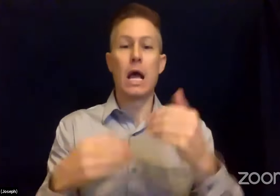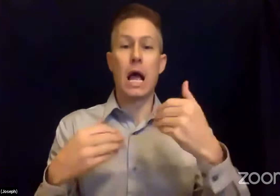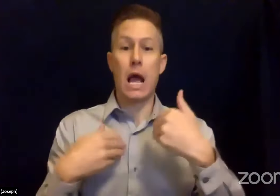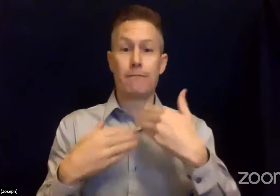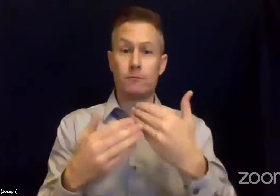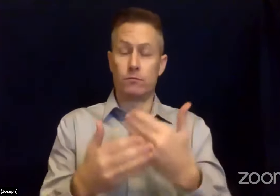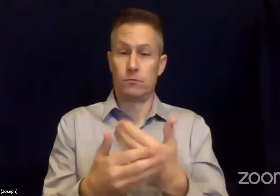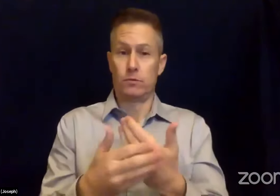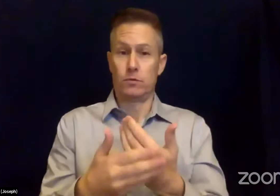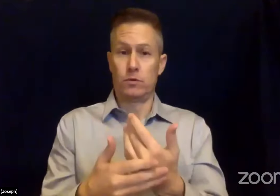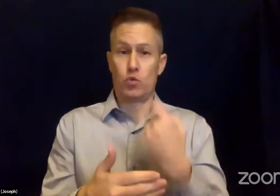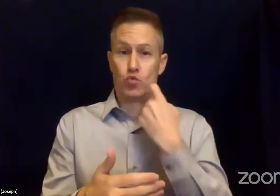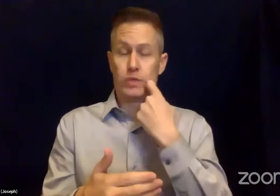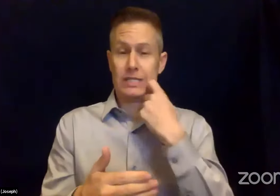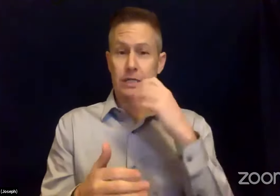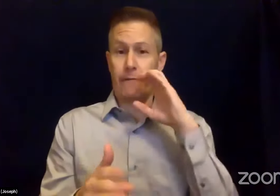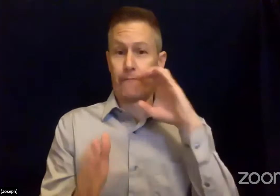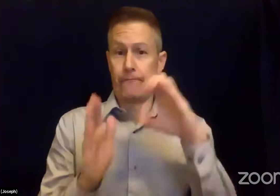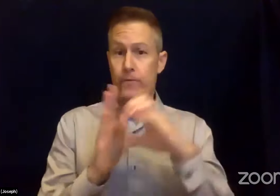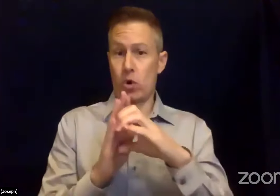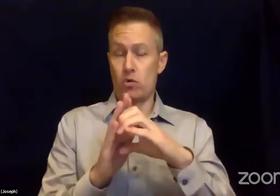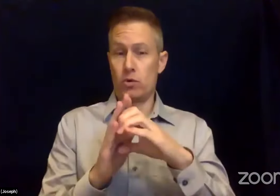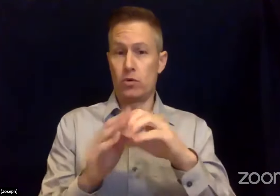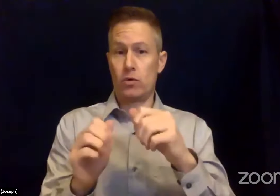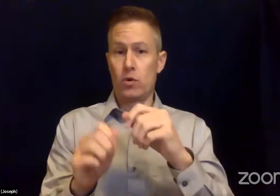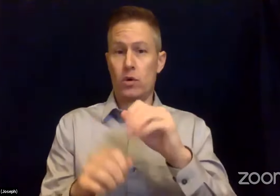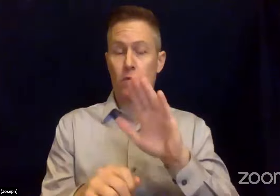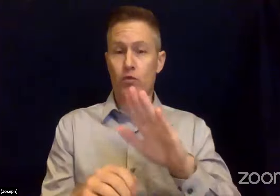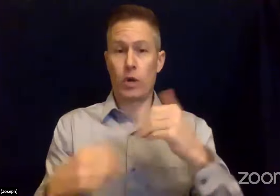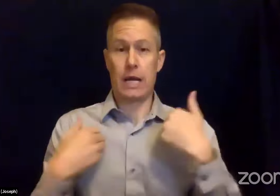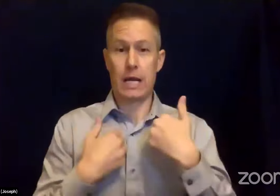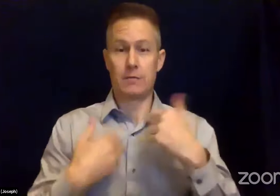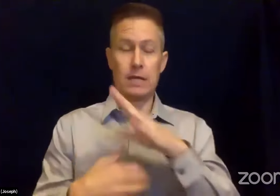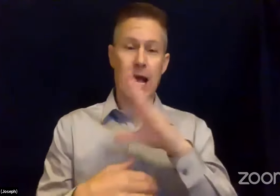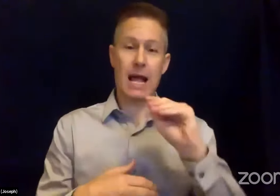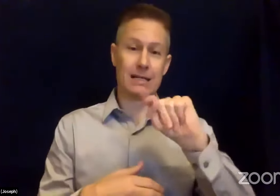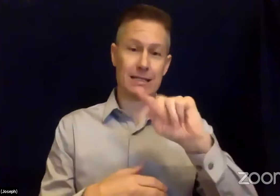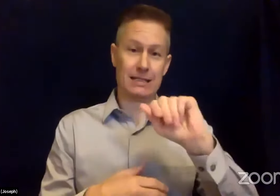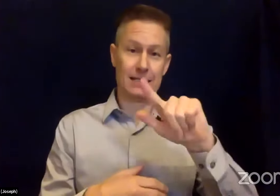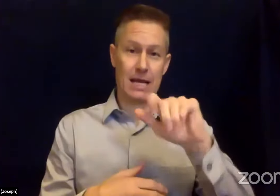animals and to make sure their tags are up to date in case they go missing.